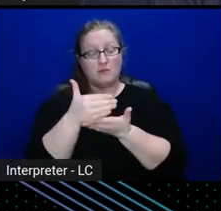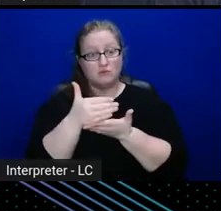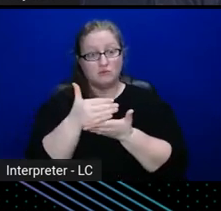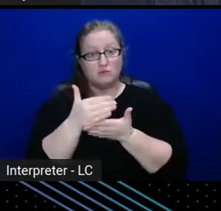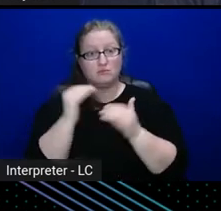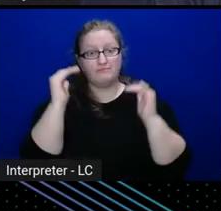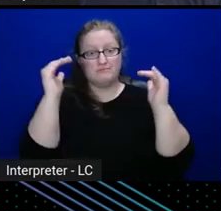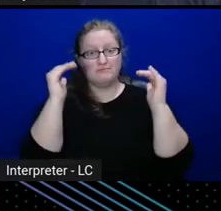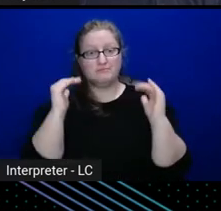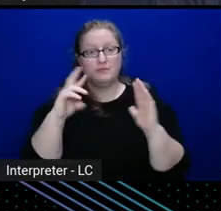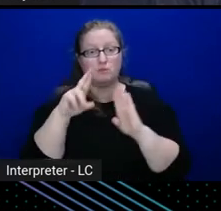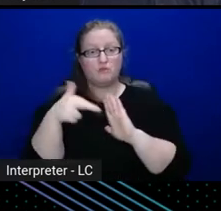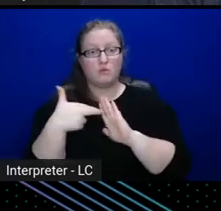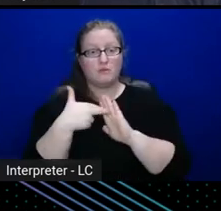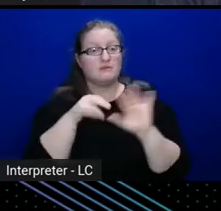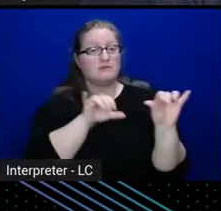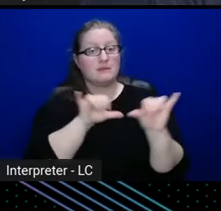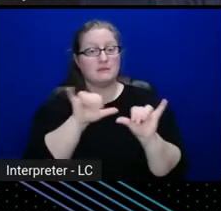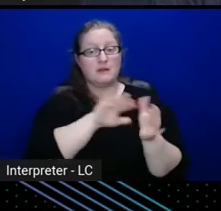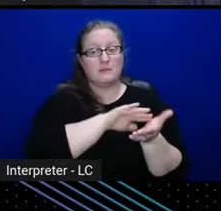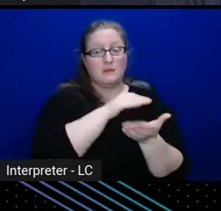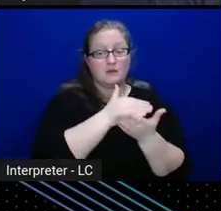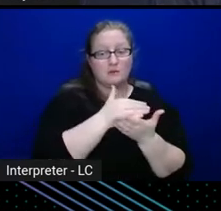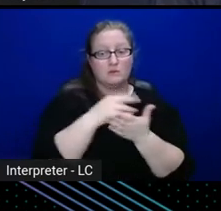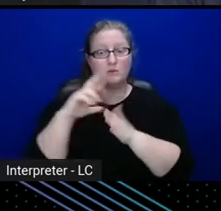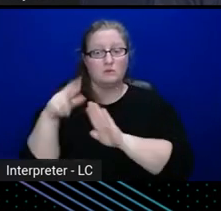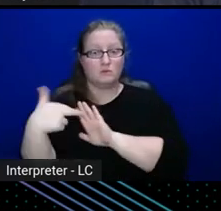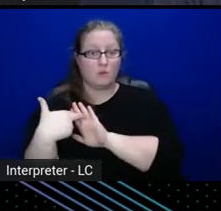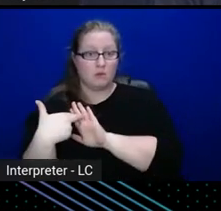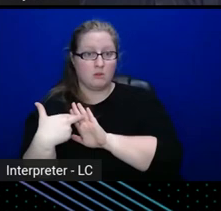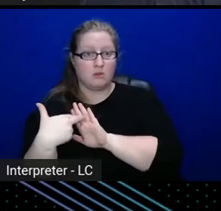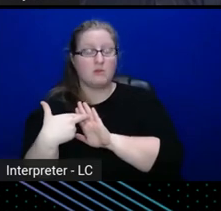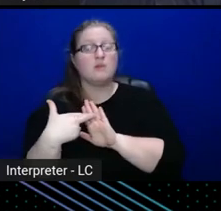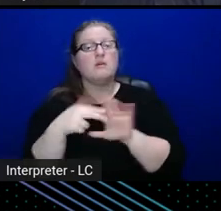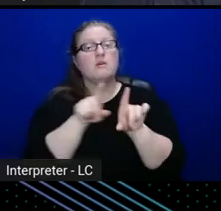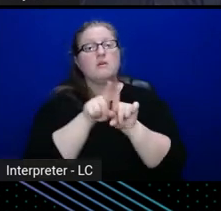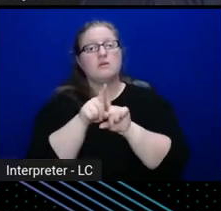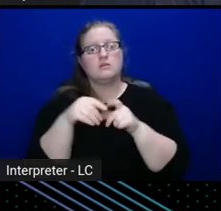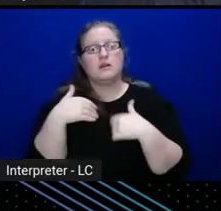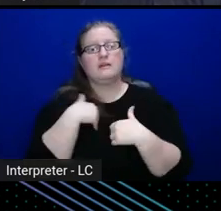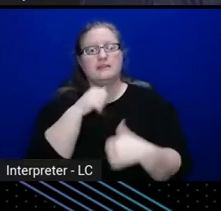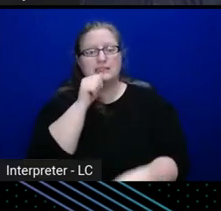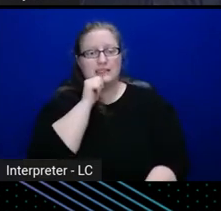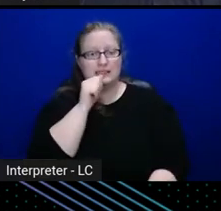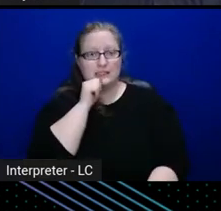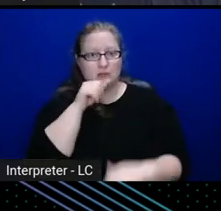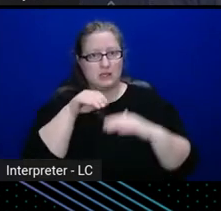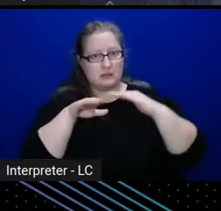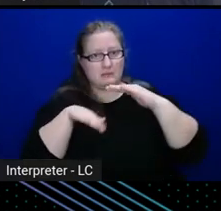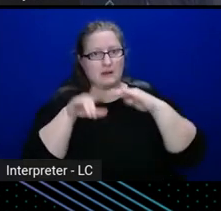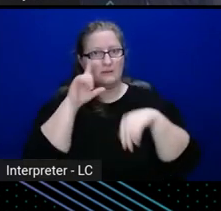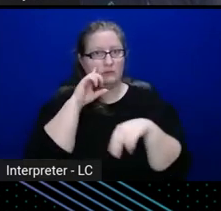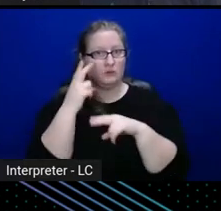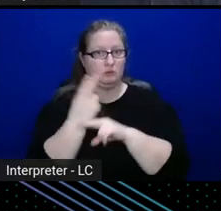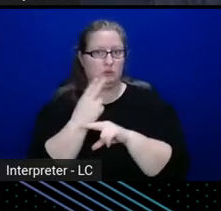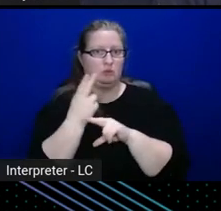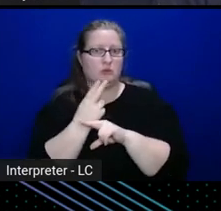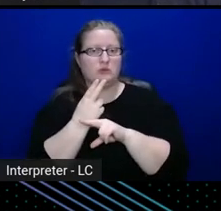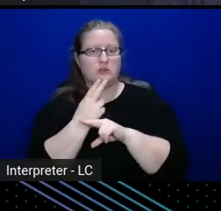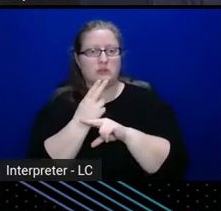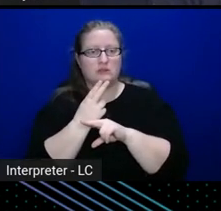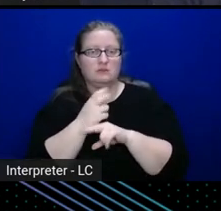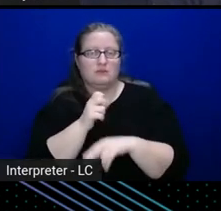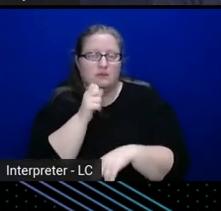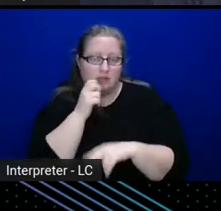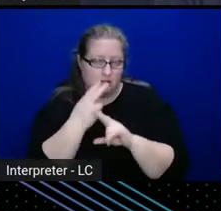role, same thing here, I have my mount, and I have my role, and I even have a a secret down here for usage, which is not really used for anything,